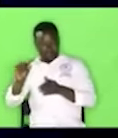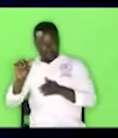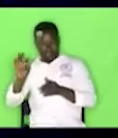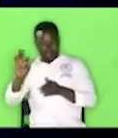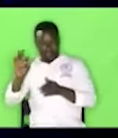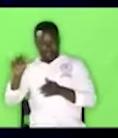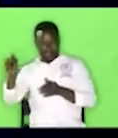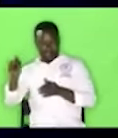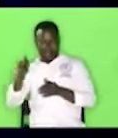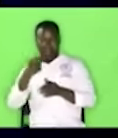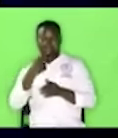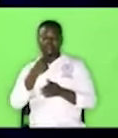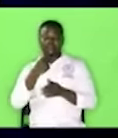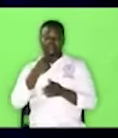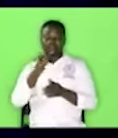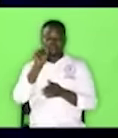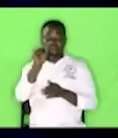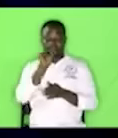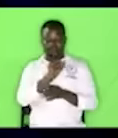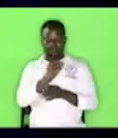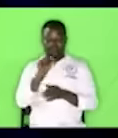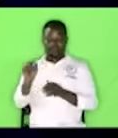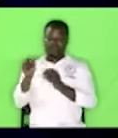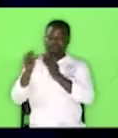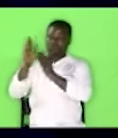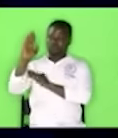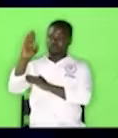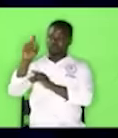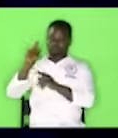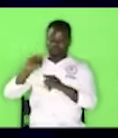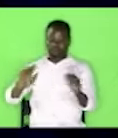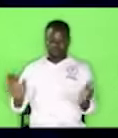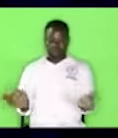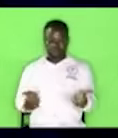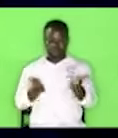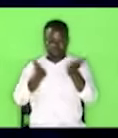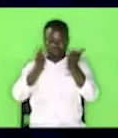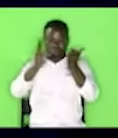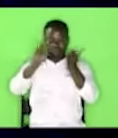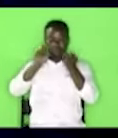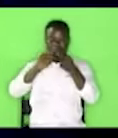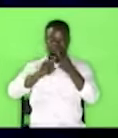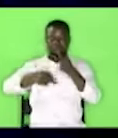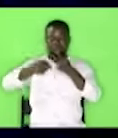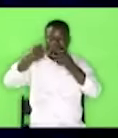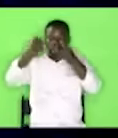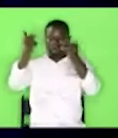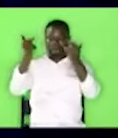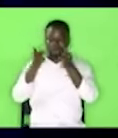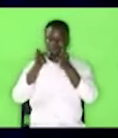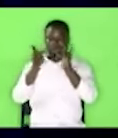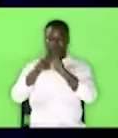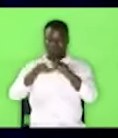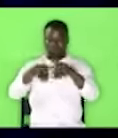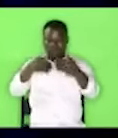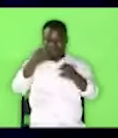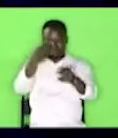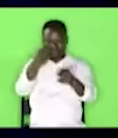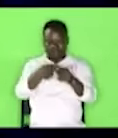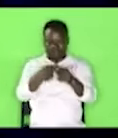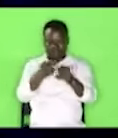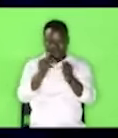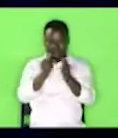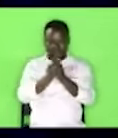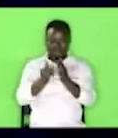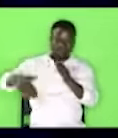we read together therefore God exhorted him to the highest place and gave him the name that is above